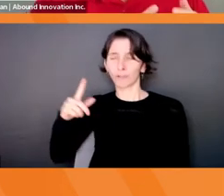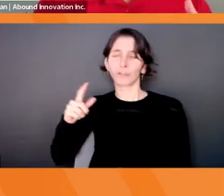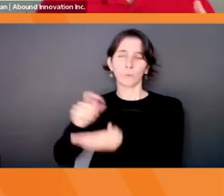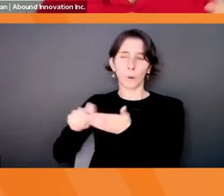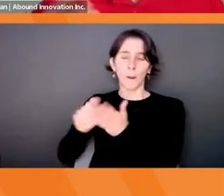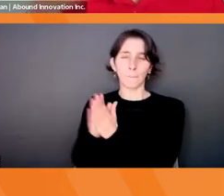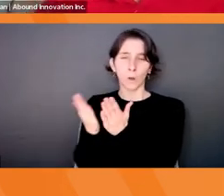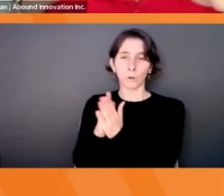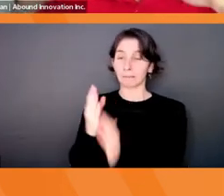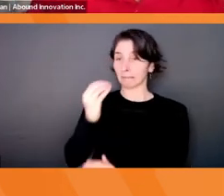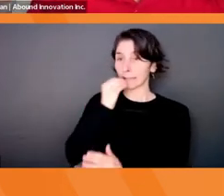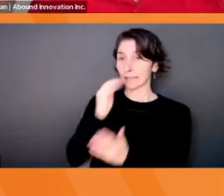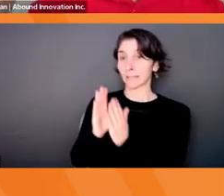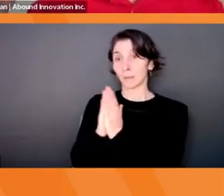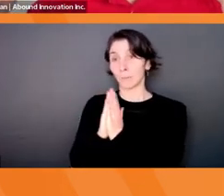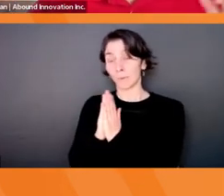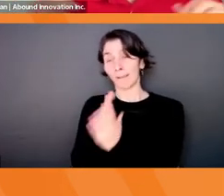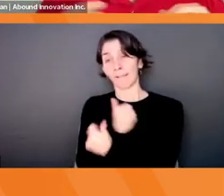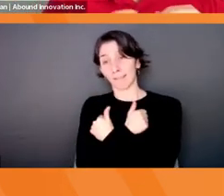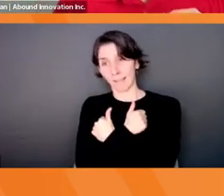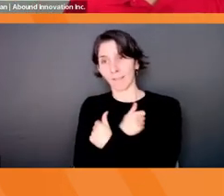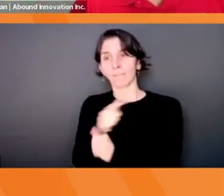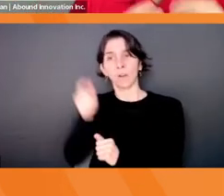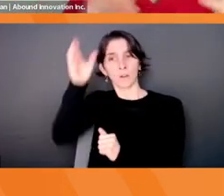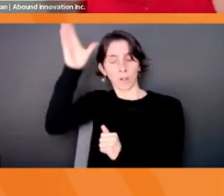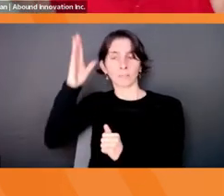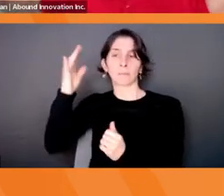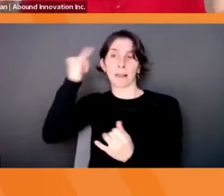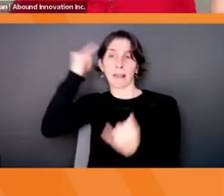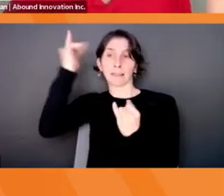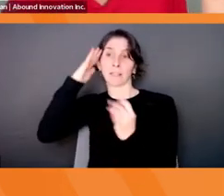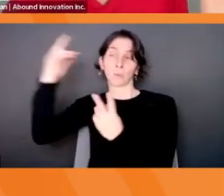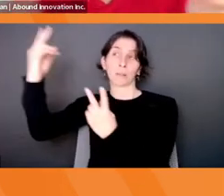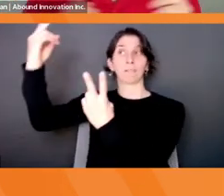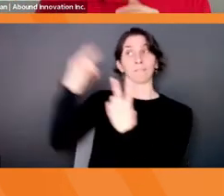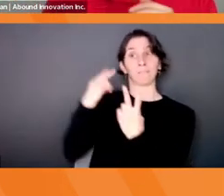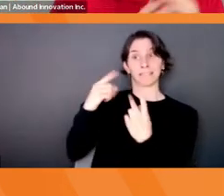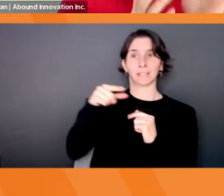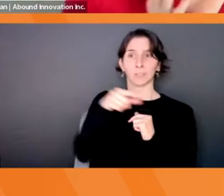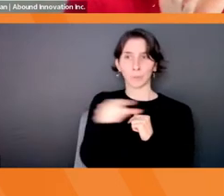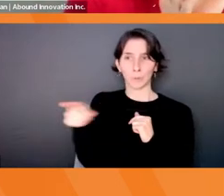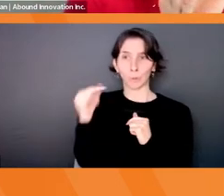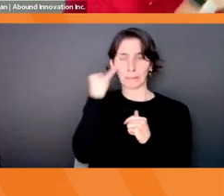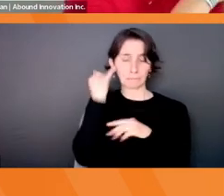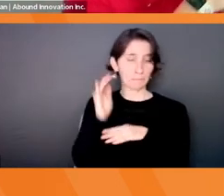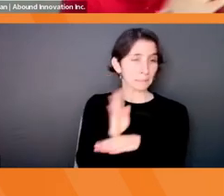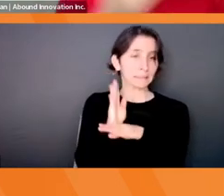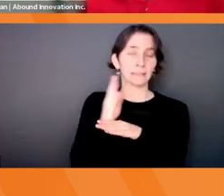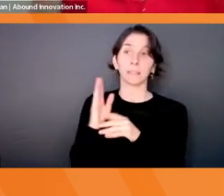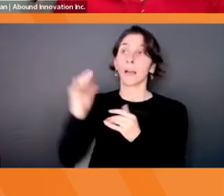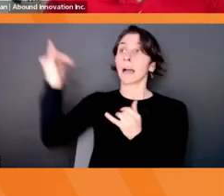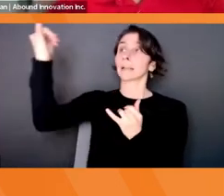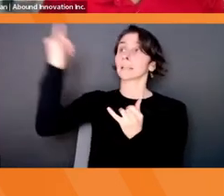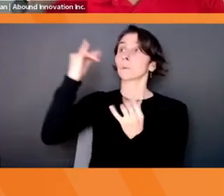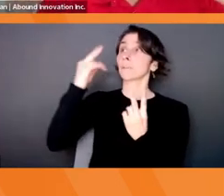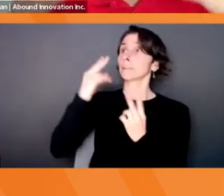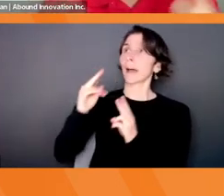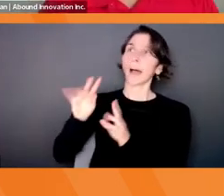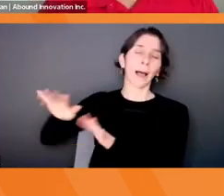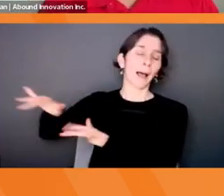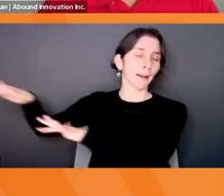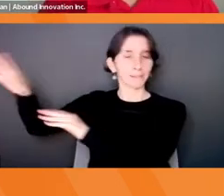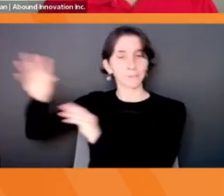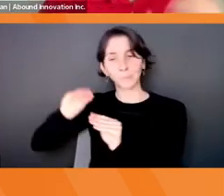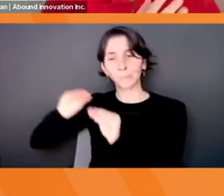concept like ideas will visit you. And if you're too busy, they're just going to go right by because they don't have a space to land